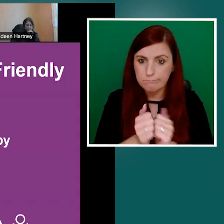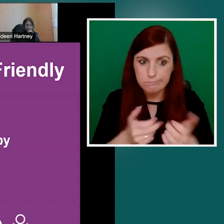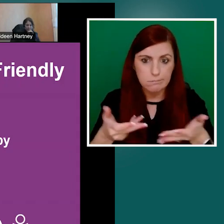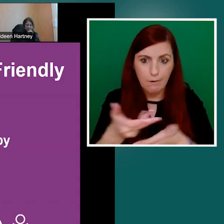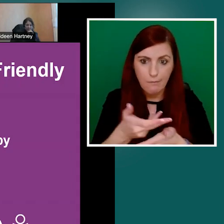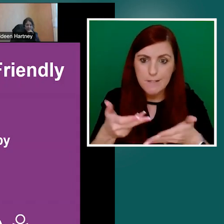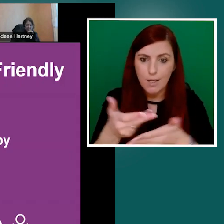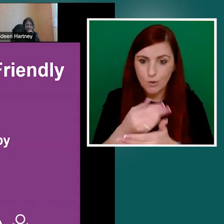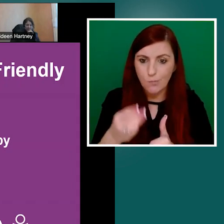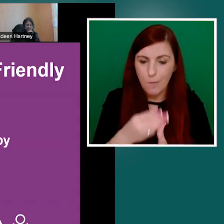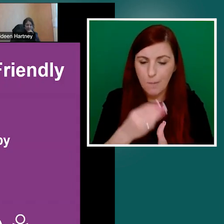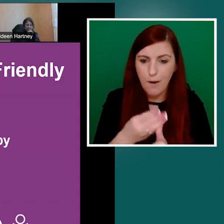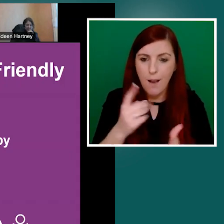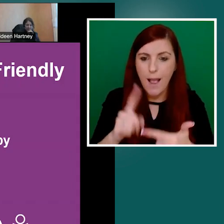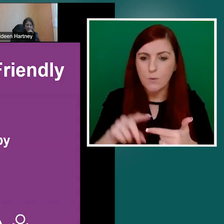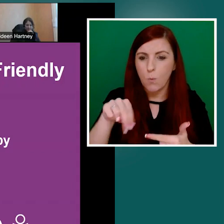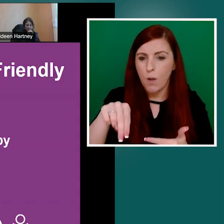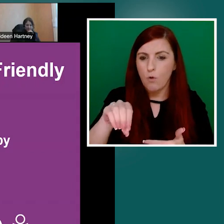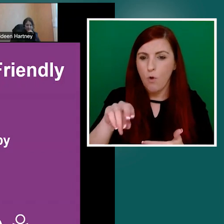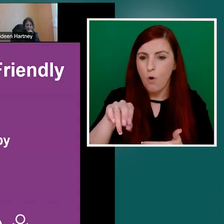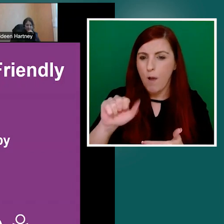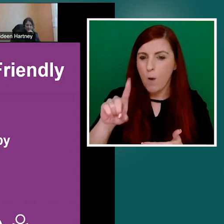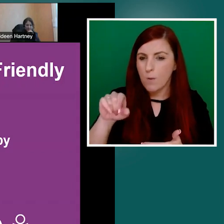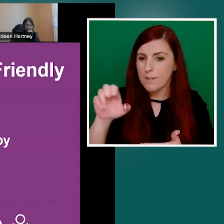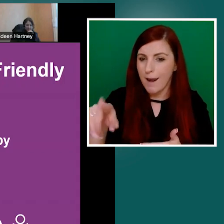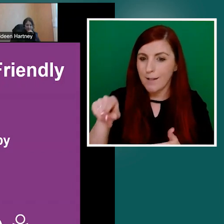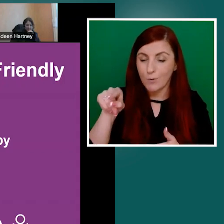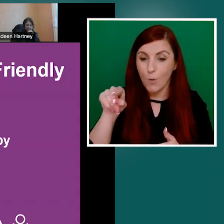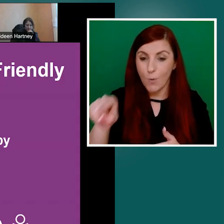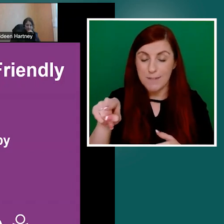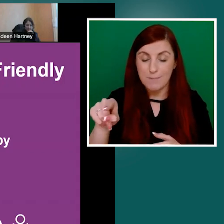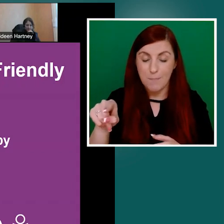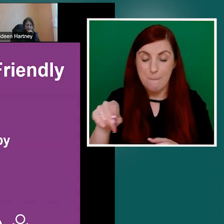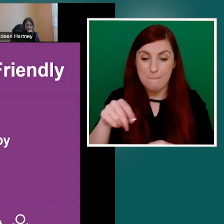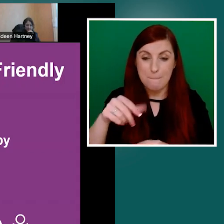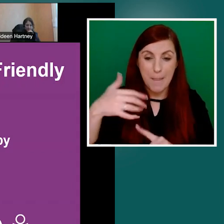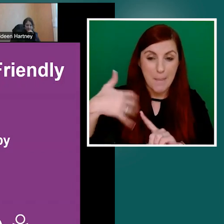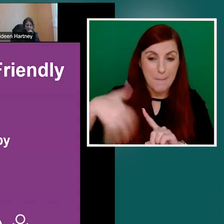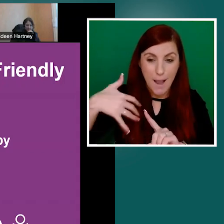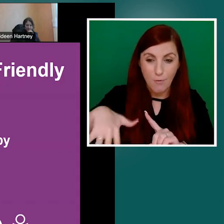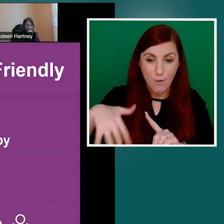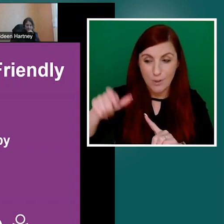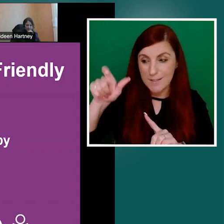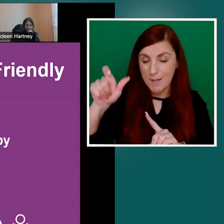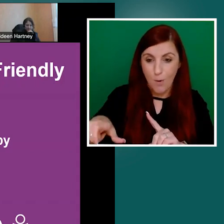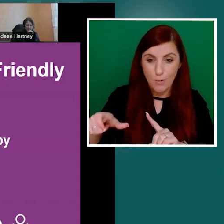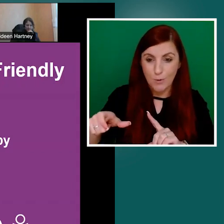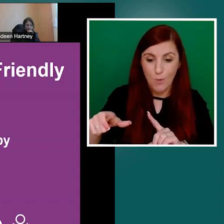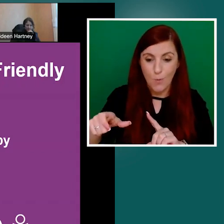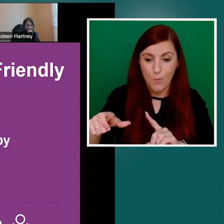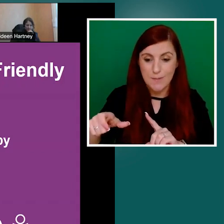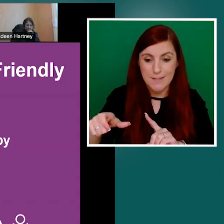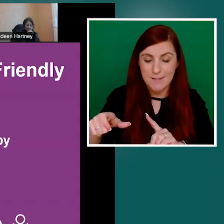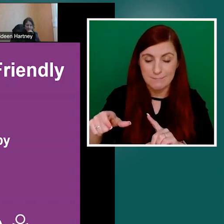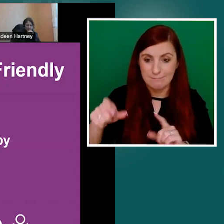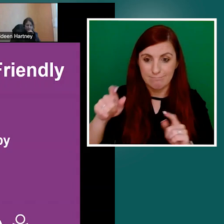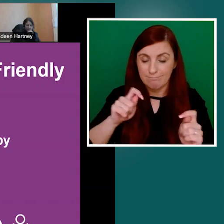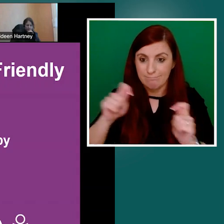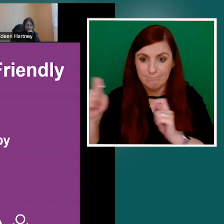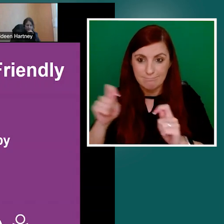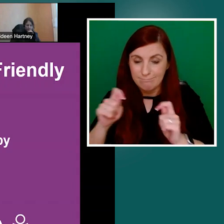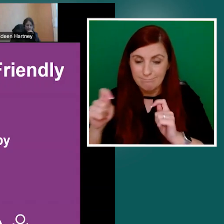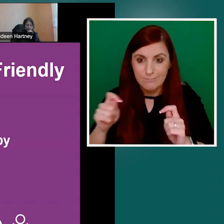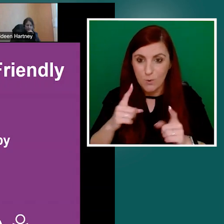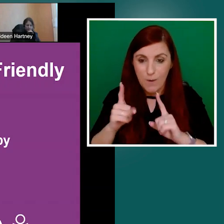the scenes, pulling herding all the cats today, as well as James and his colleague, Liz Amara. So I said we're